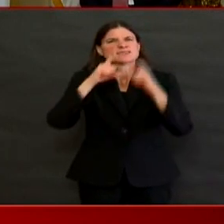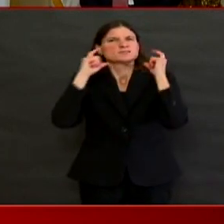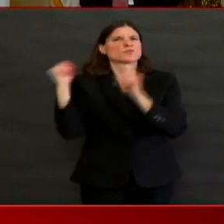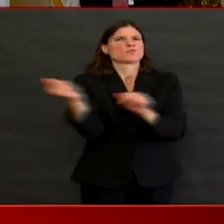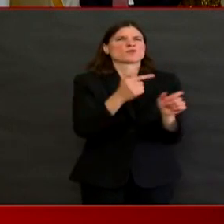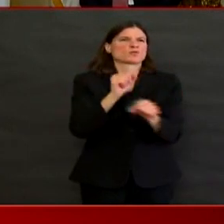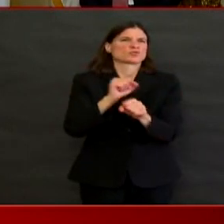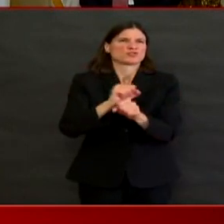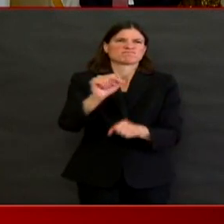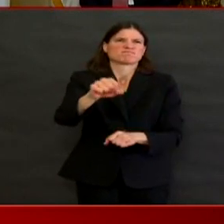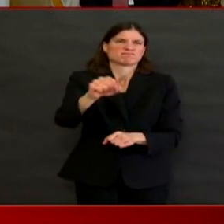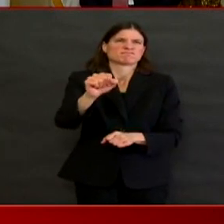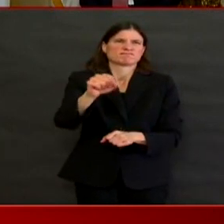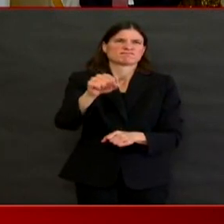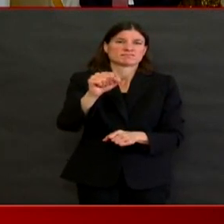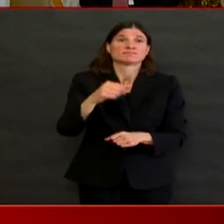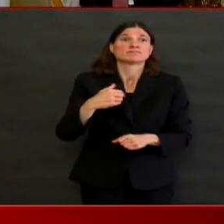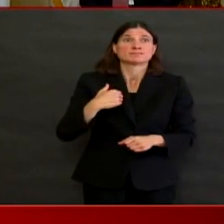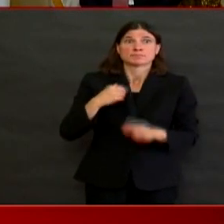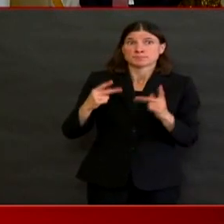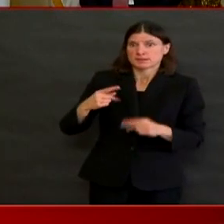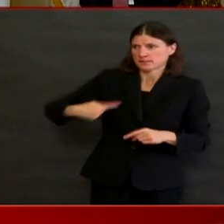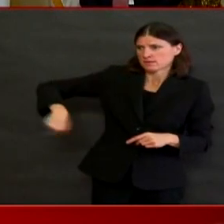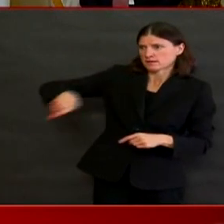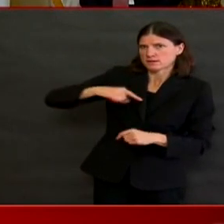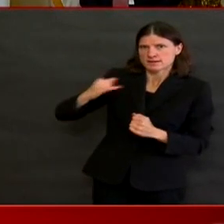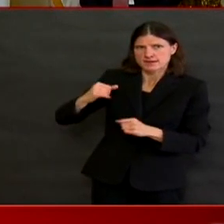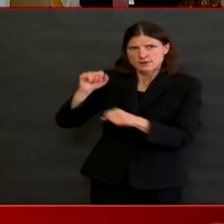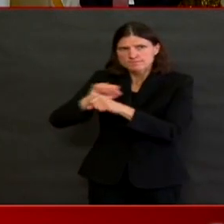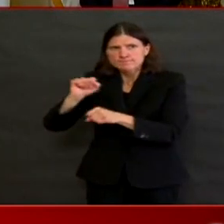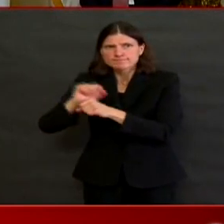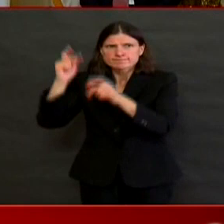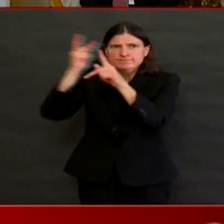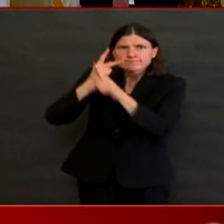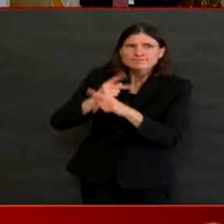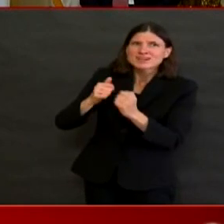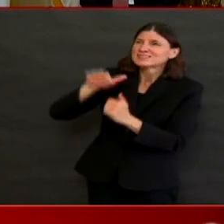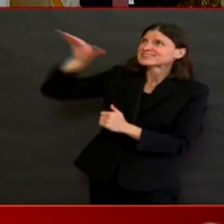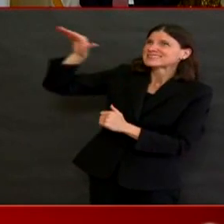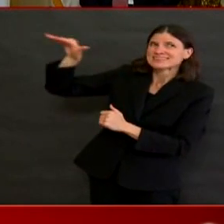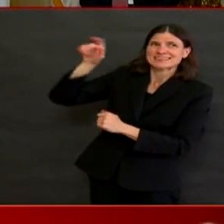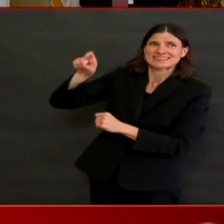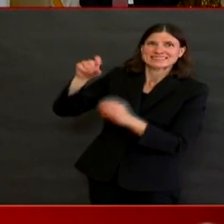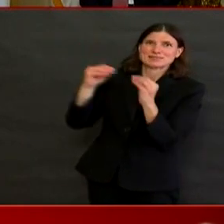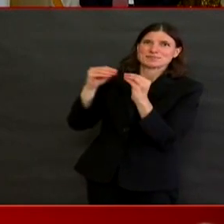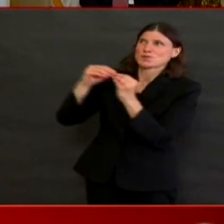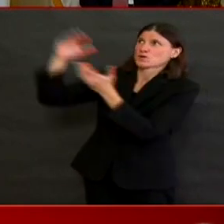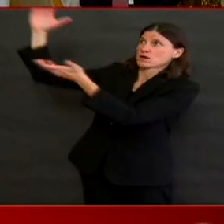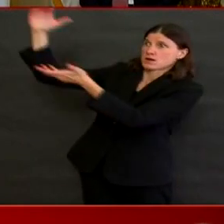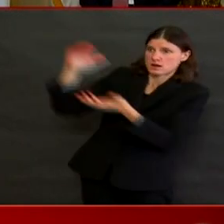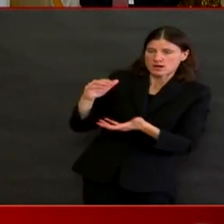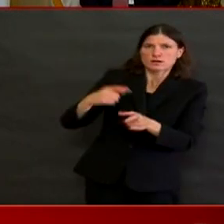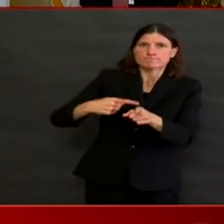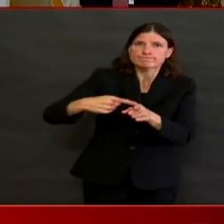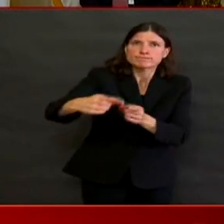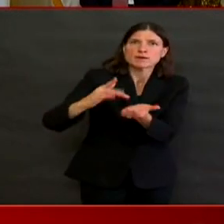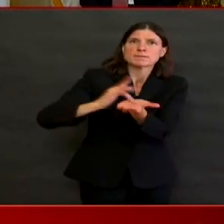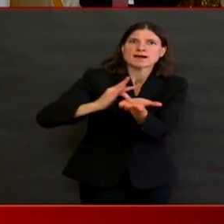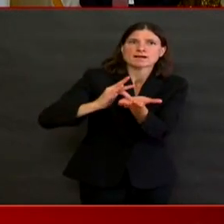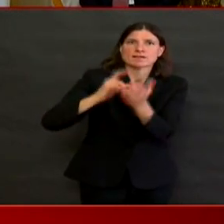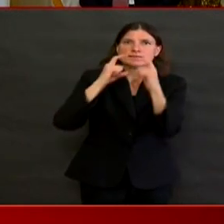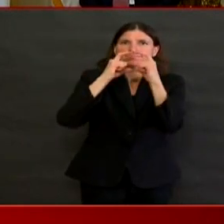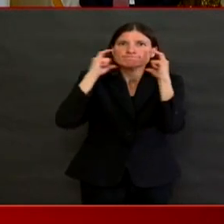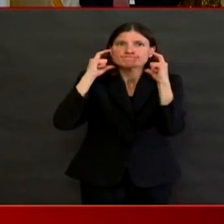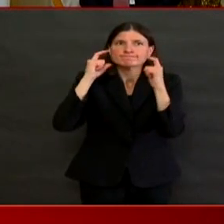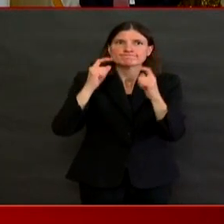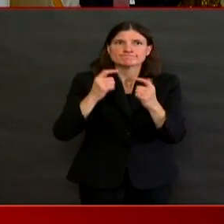to get us the supply of surgical masks masks that we need in this state for the long term and for as many people